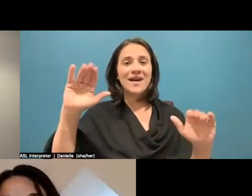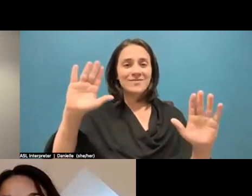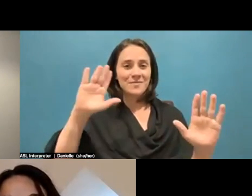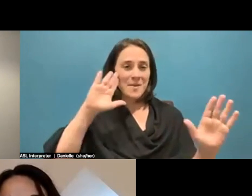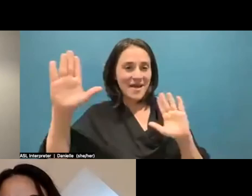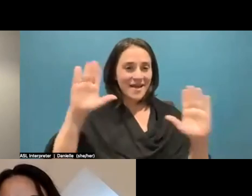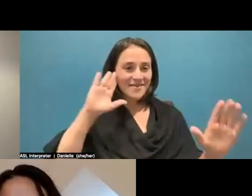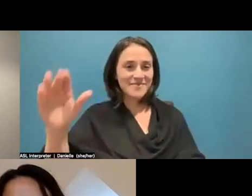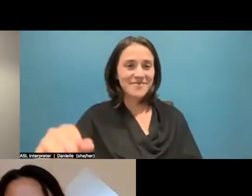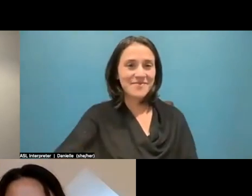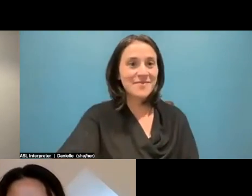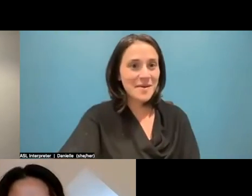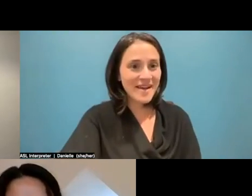too. Bye y'all.